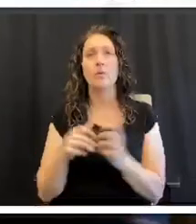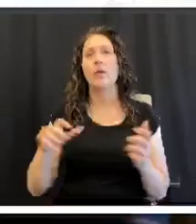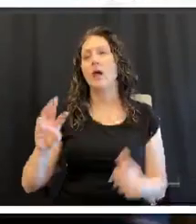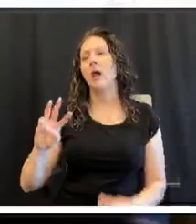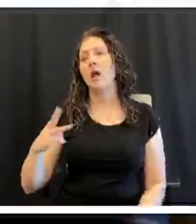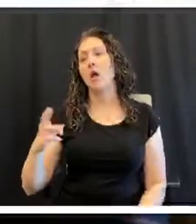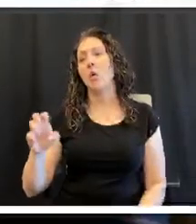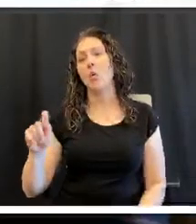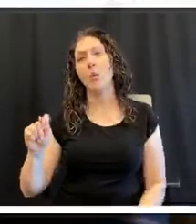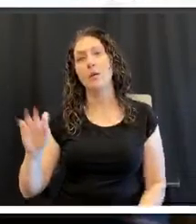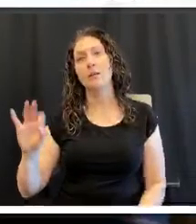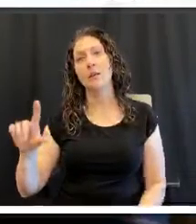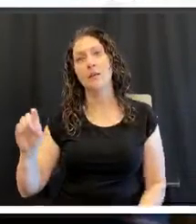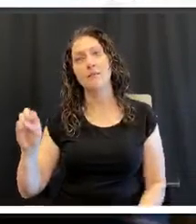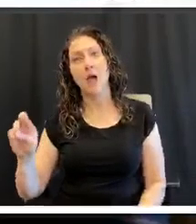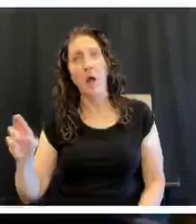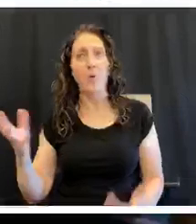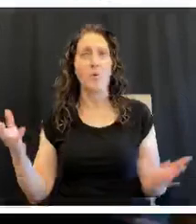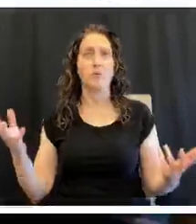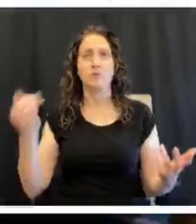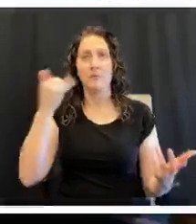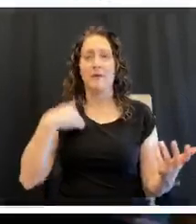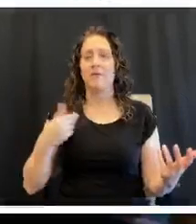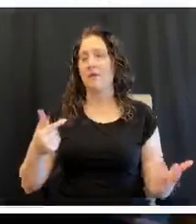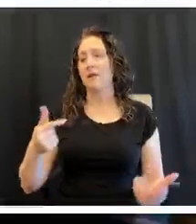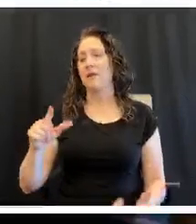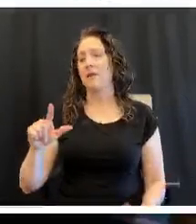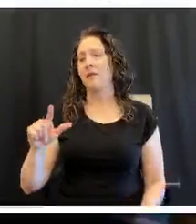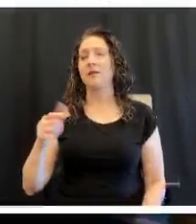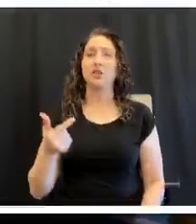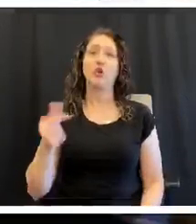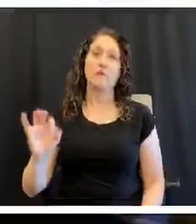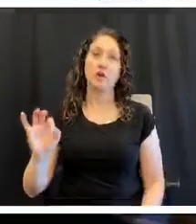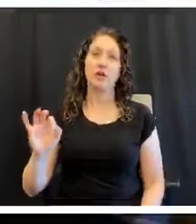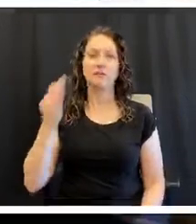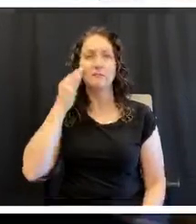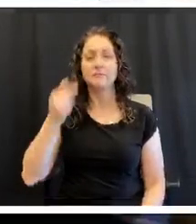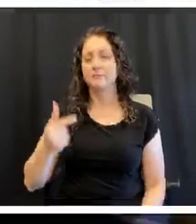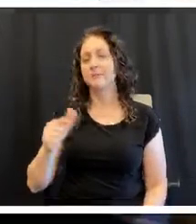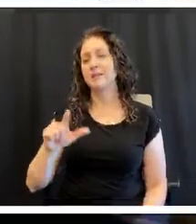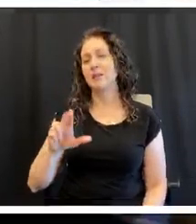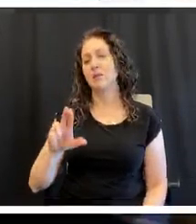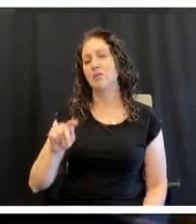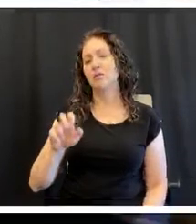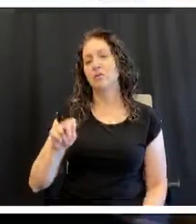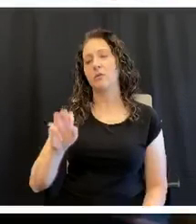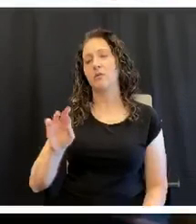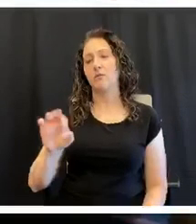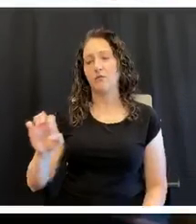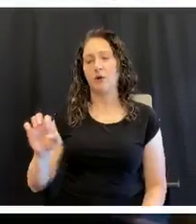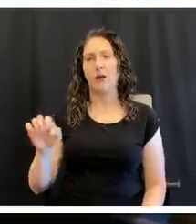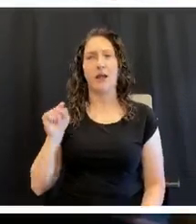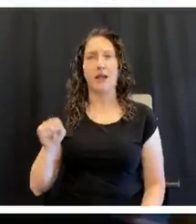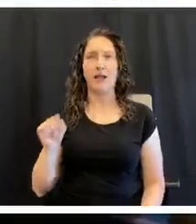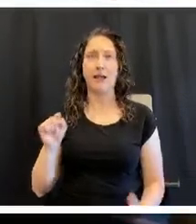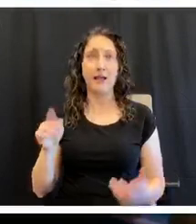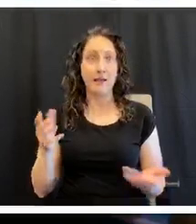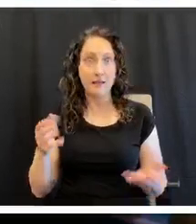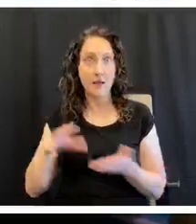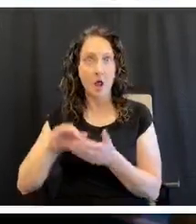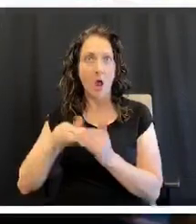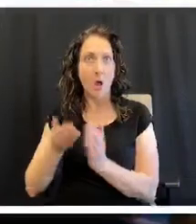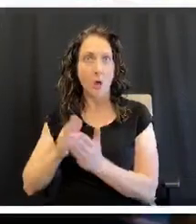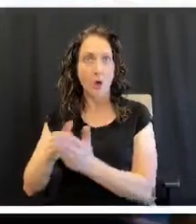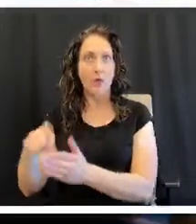you've got gluten issues, makes all the difference in the world. I find that it's interesting that